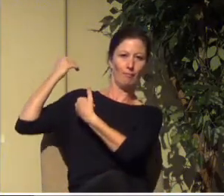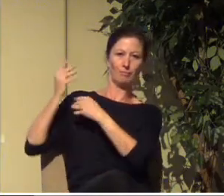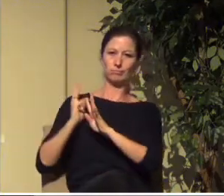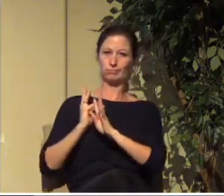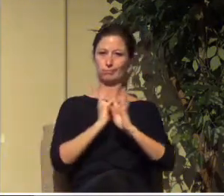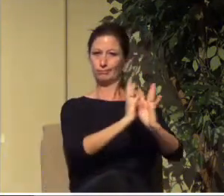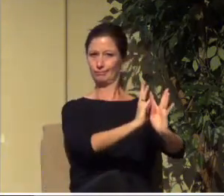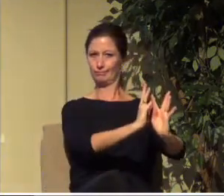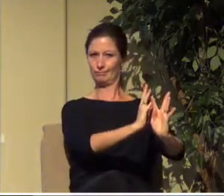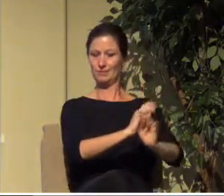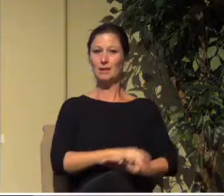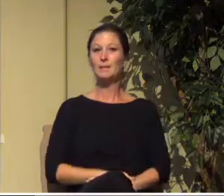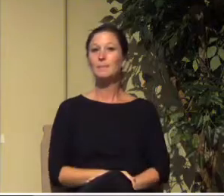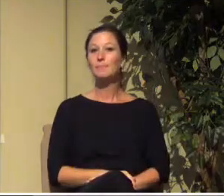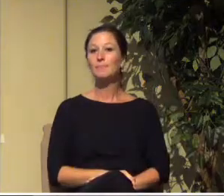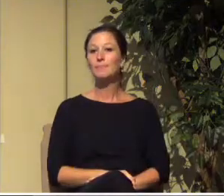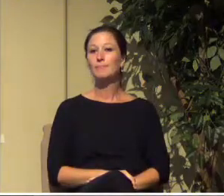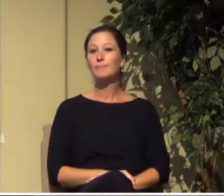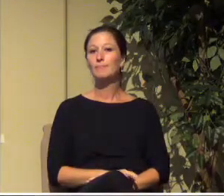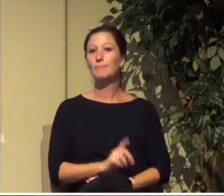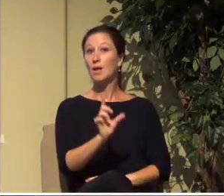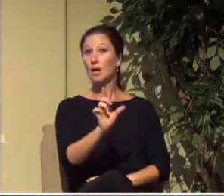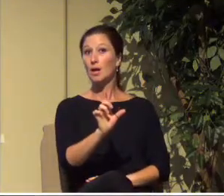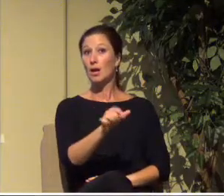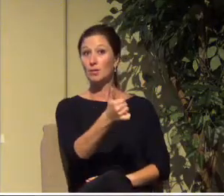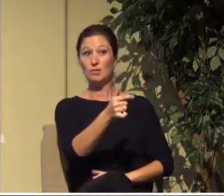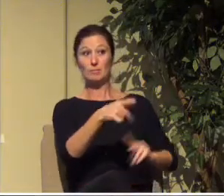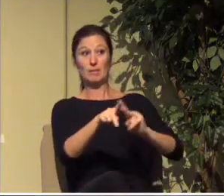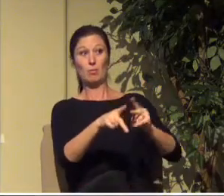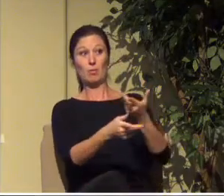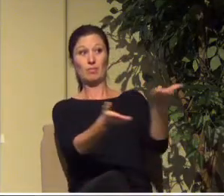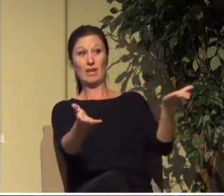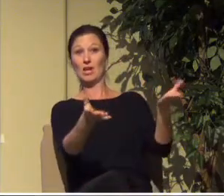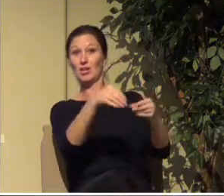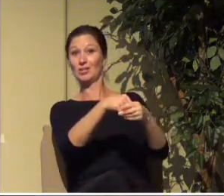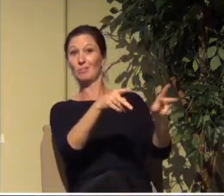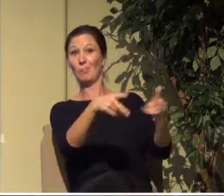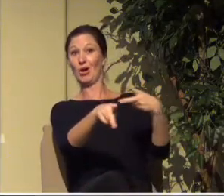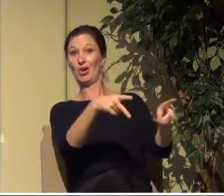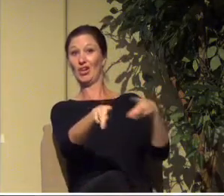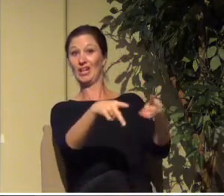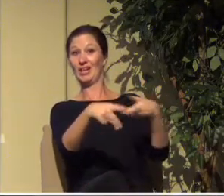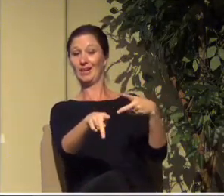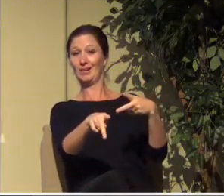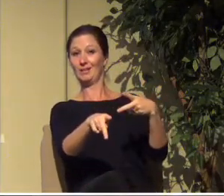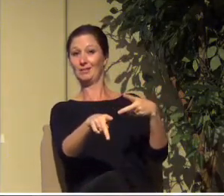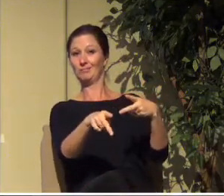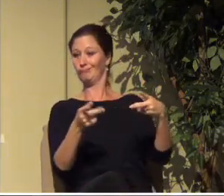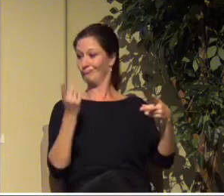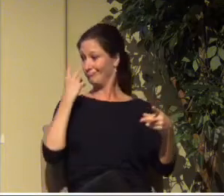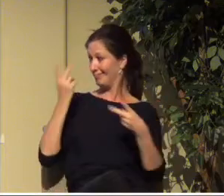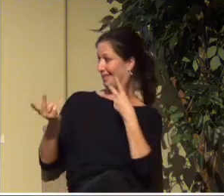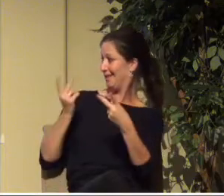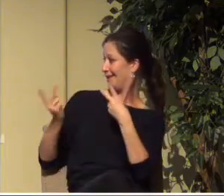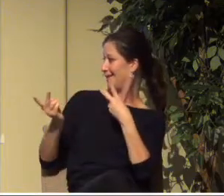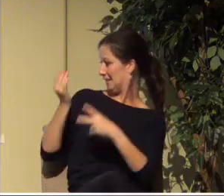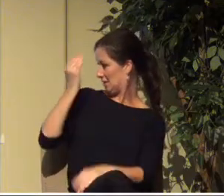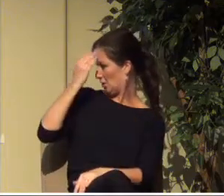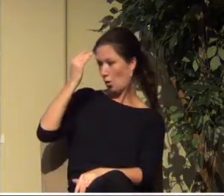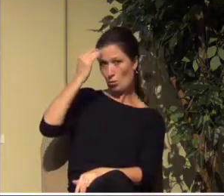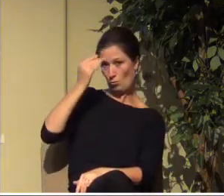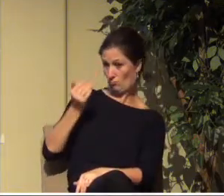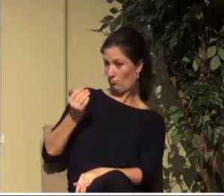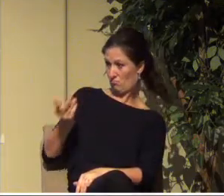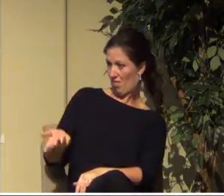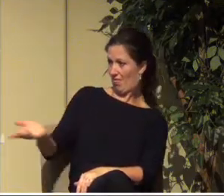So as far as anyone at the party is concerned, these people are included in him. That